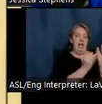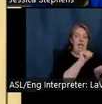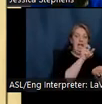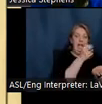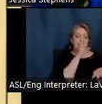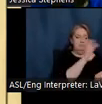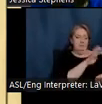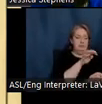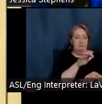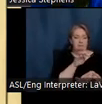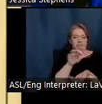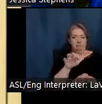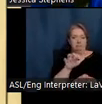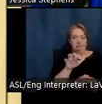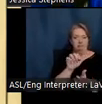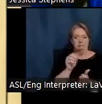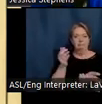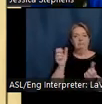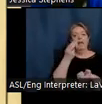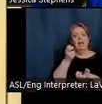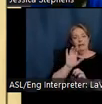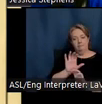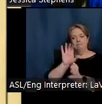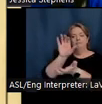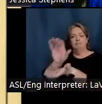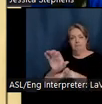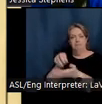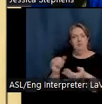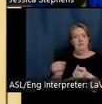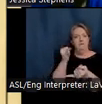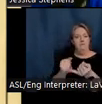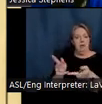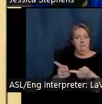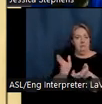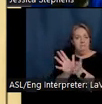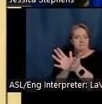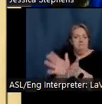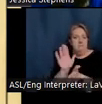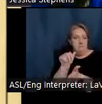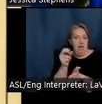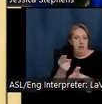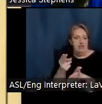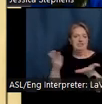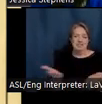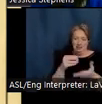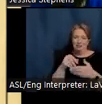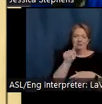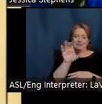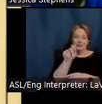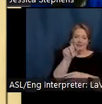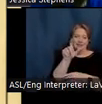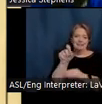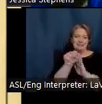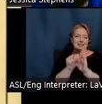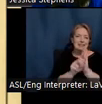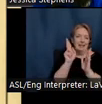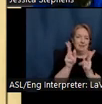resting place, which happens to be here at the T.C. Steele State Historic Site. On the right, you